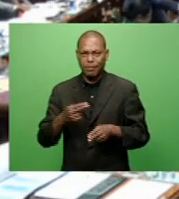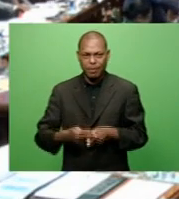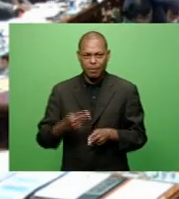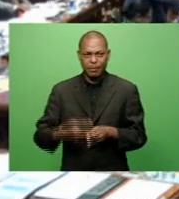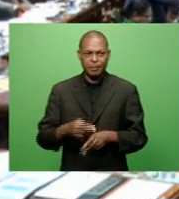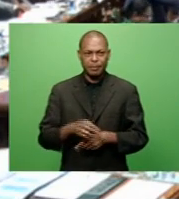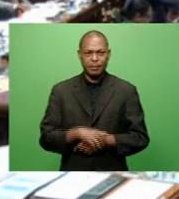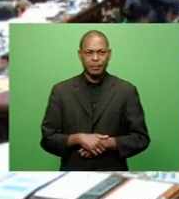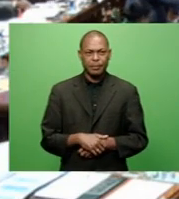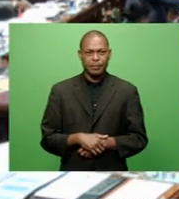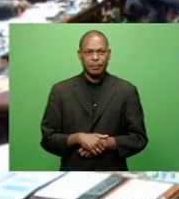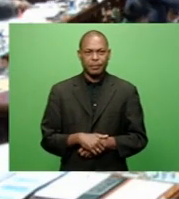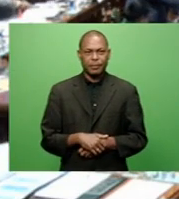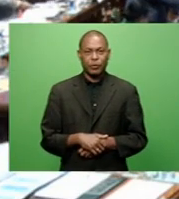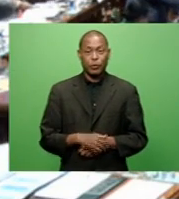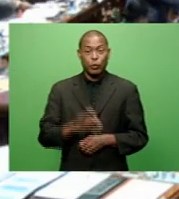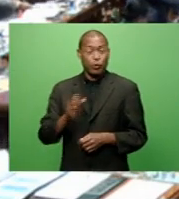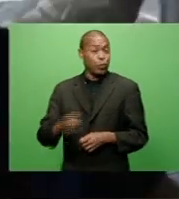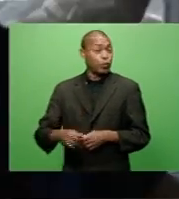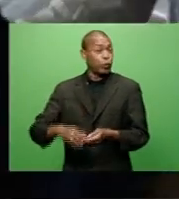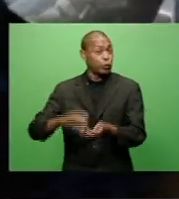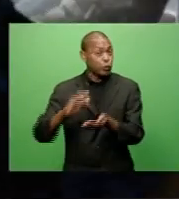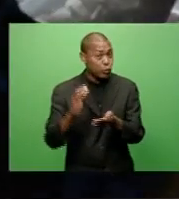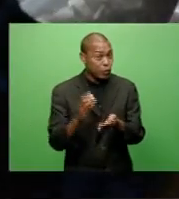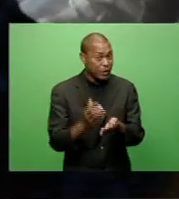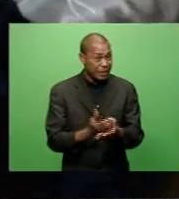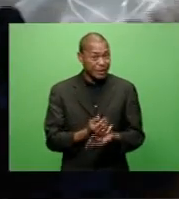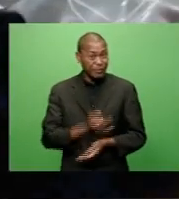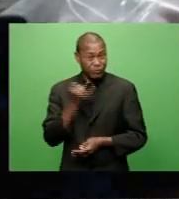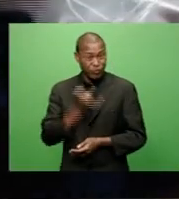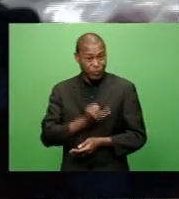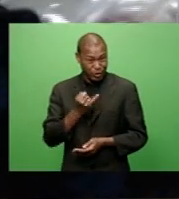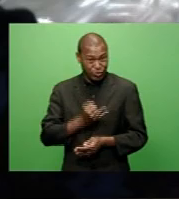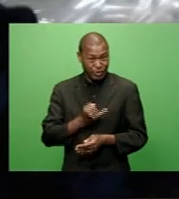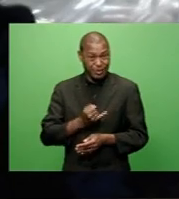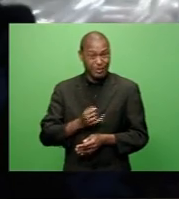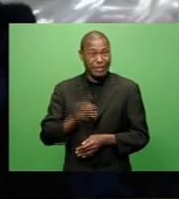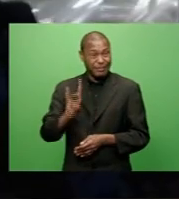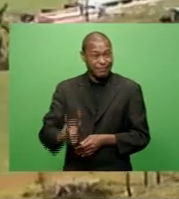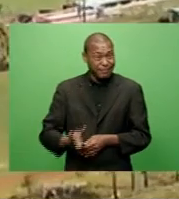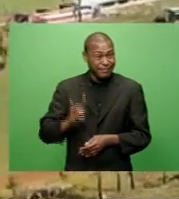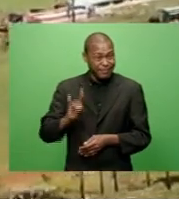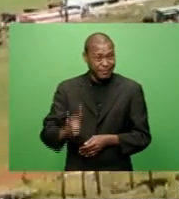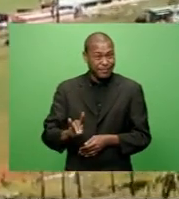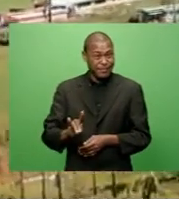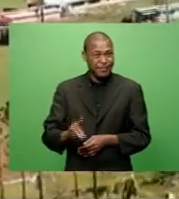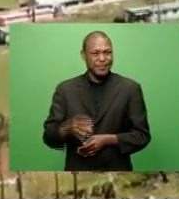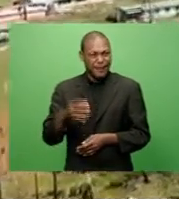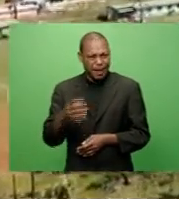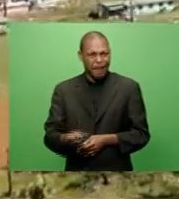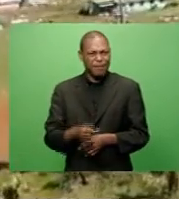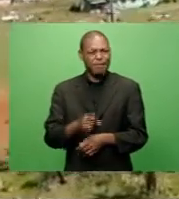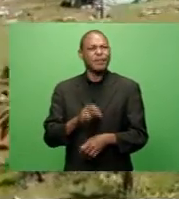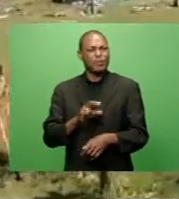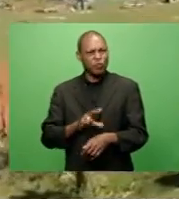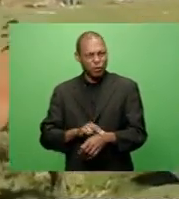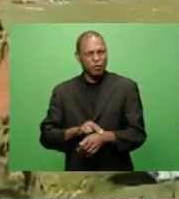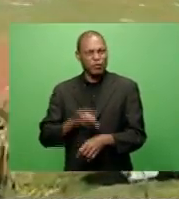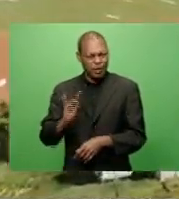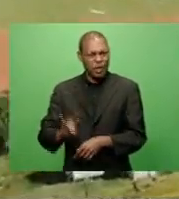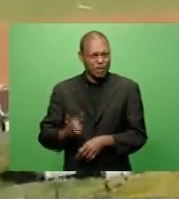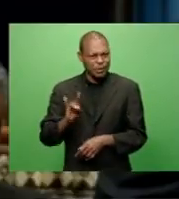In an effort to save injured livestock in Vano level, the ministry also deployed a mobile veterinary clinic. Also,